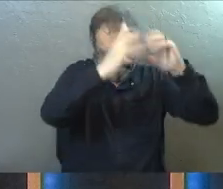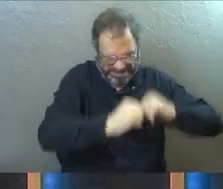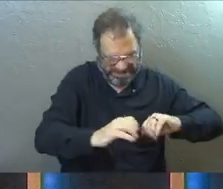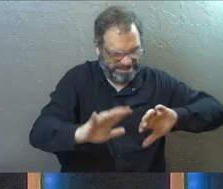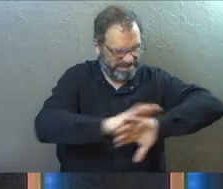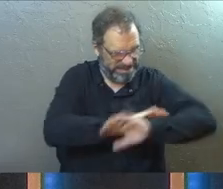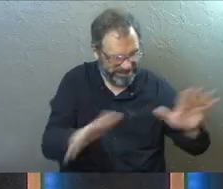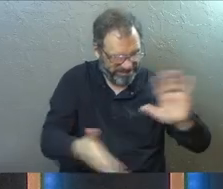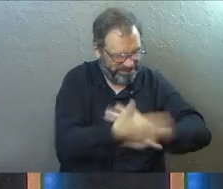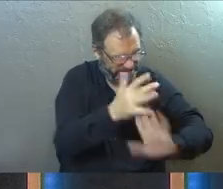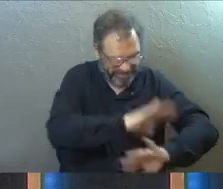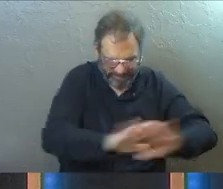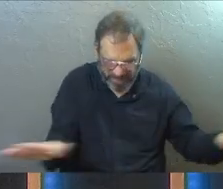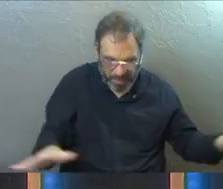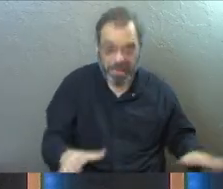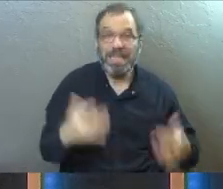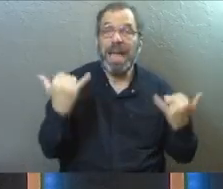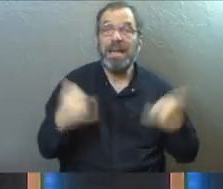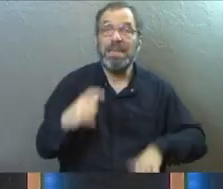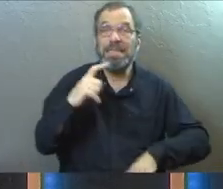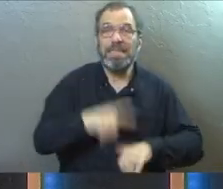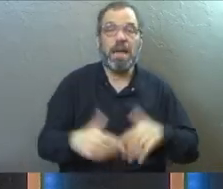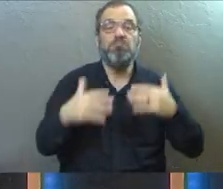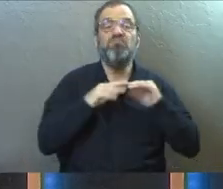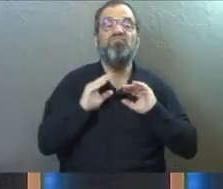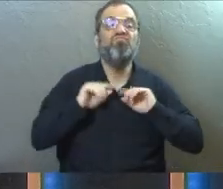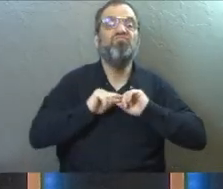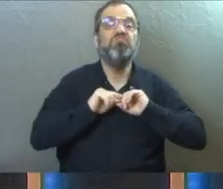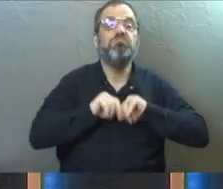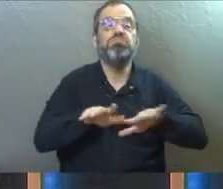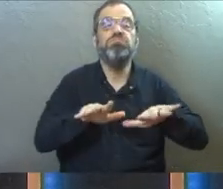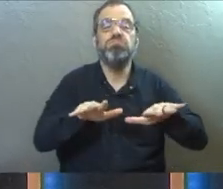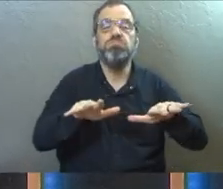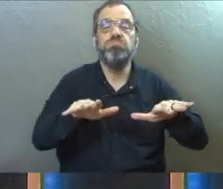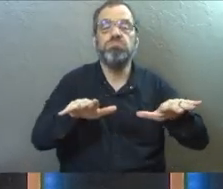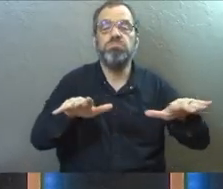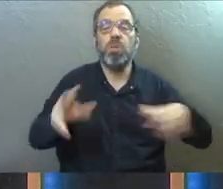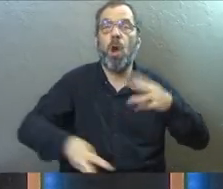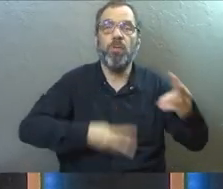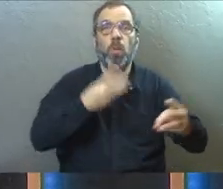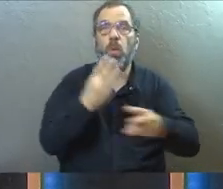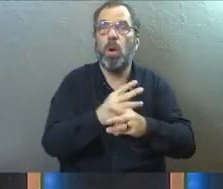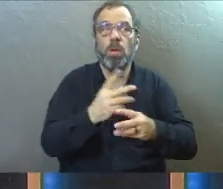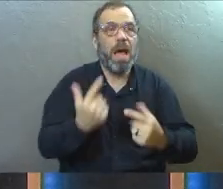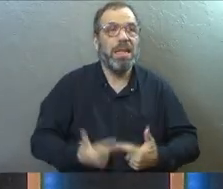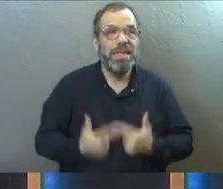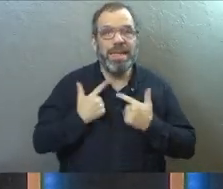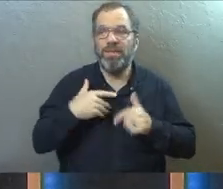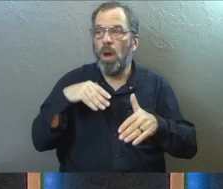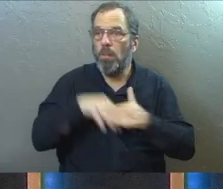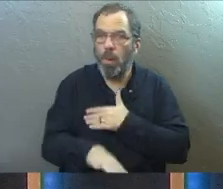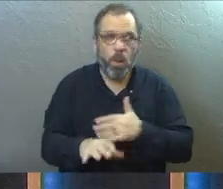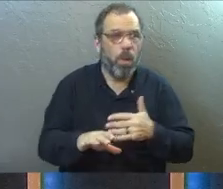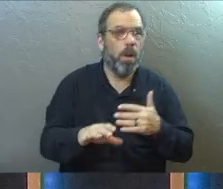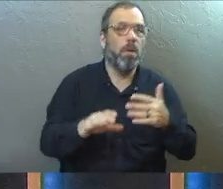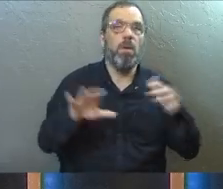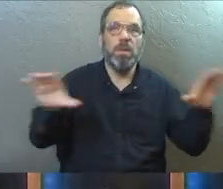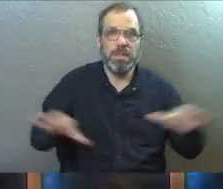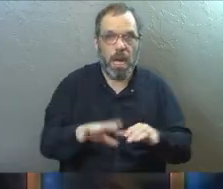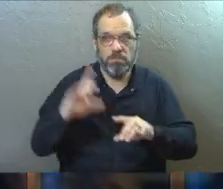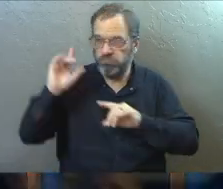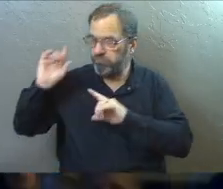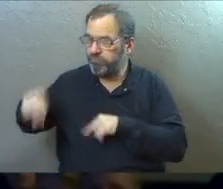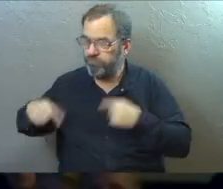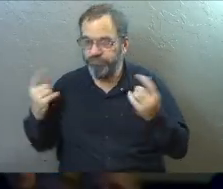and said, now it's time for this to go to everybody, regardless of where they were born or what's been done